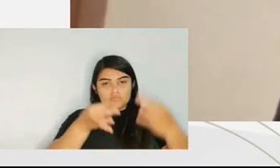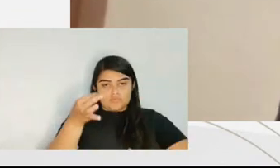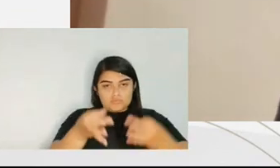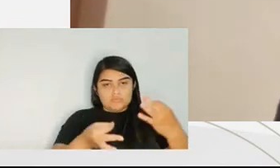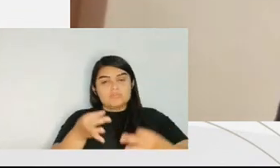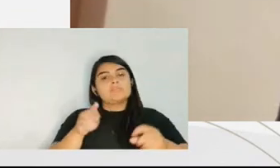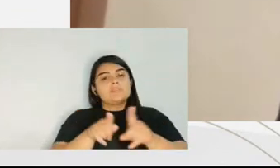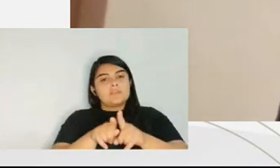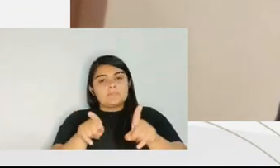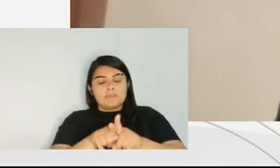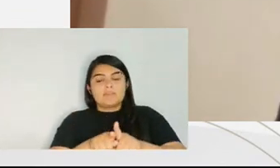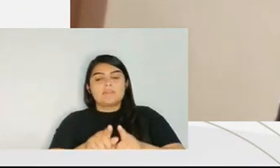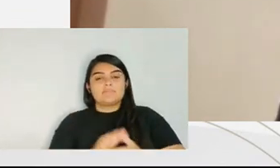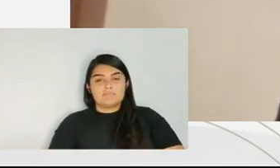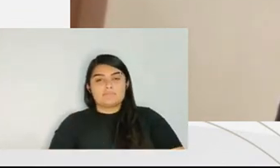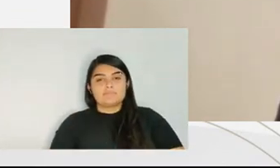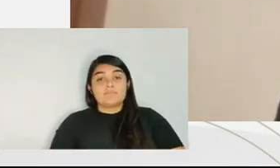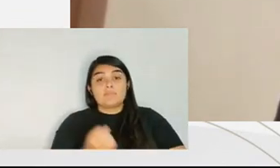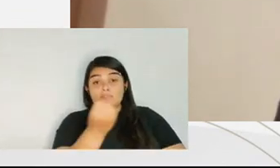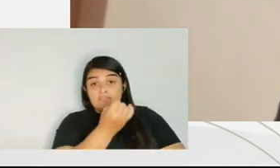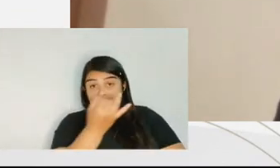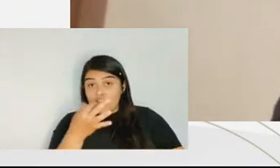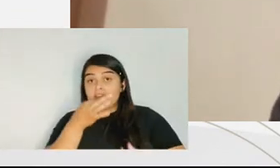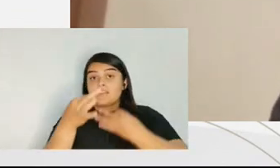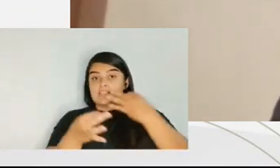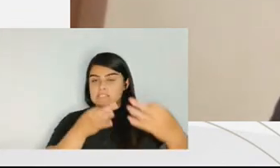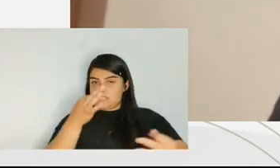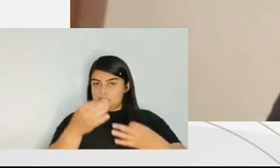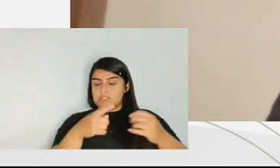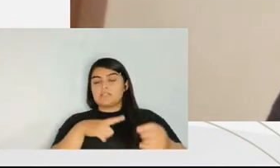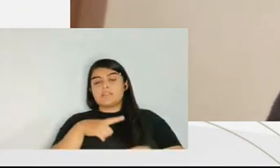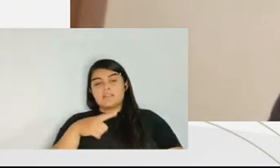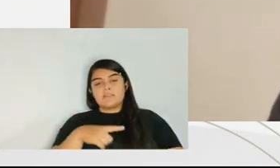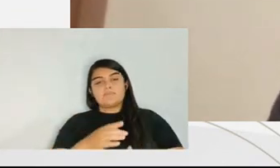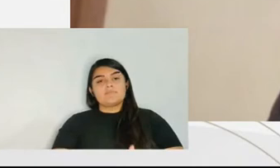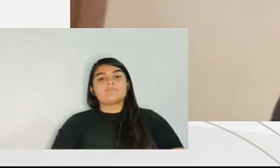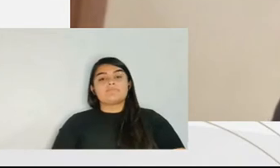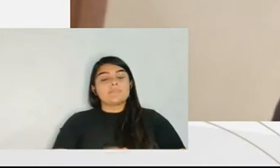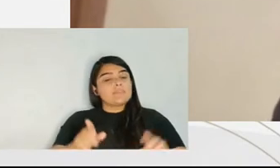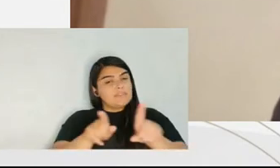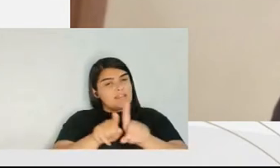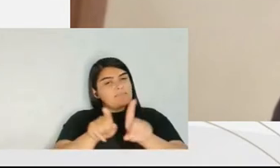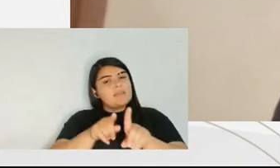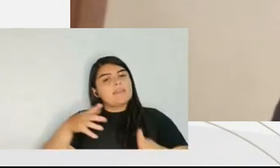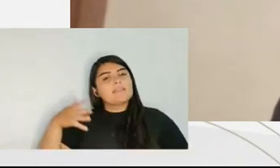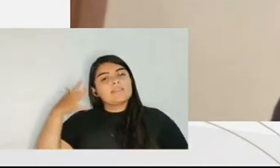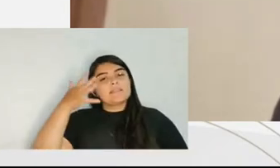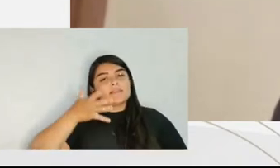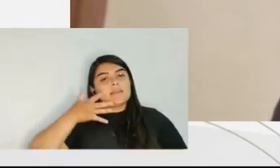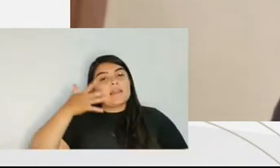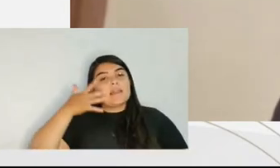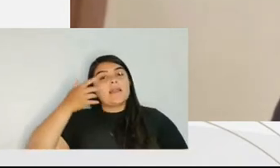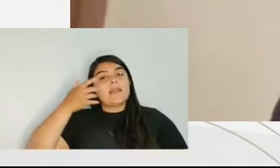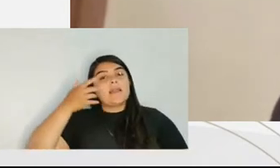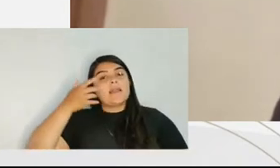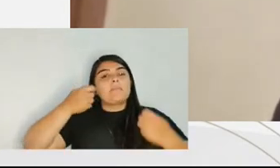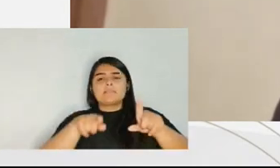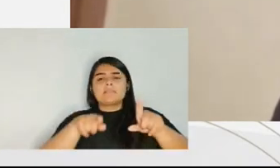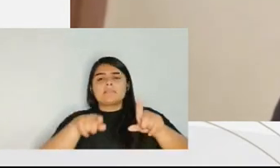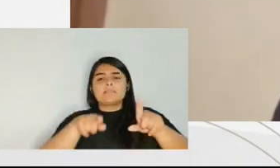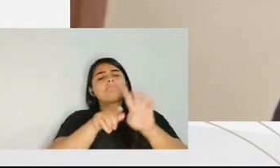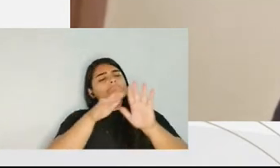accepted by law. It has got a lot of criticism. Another issue